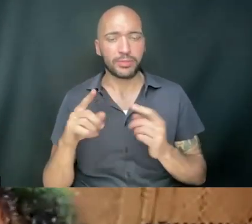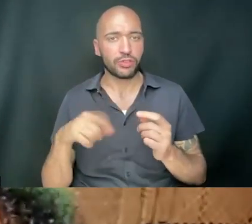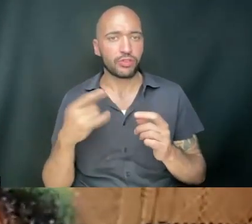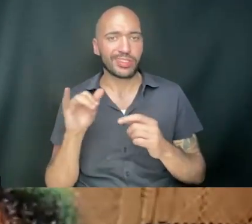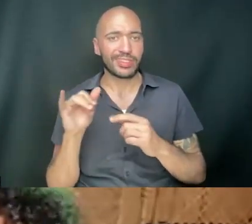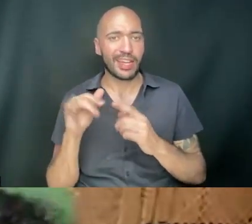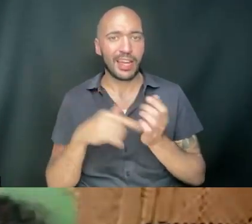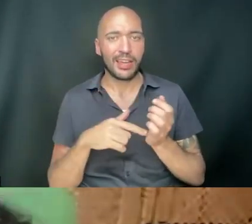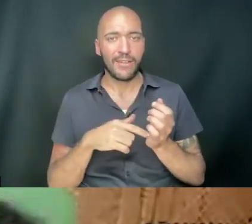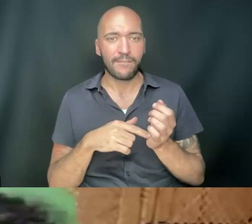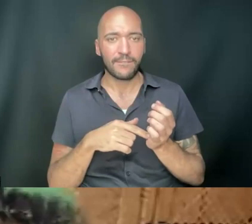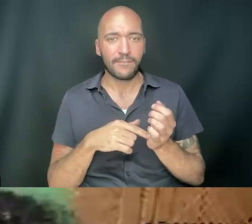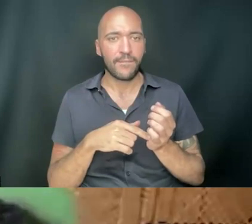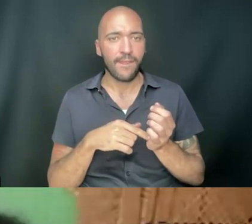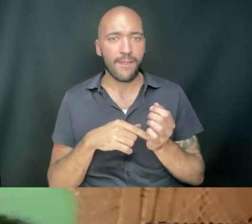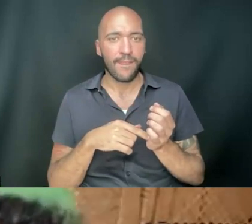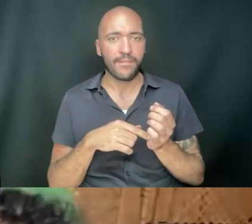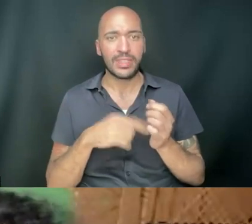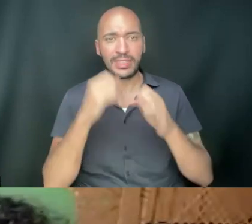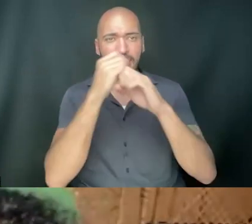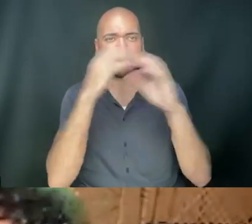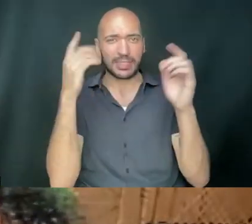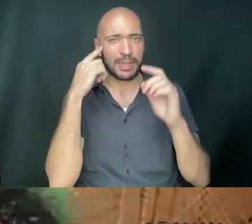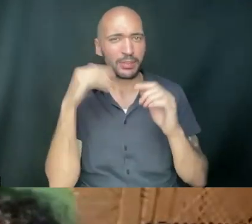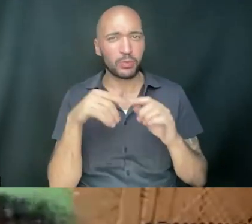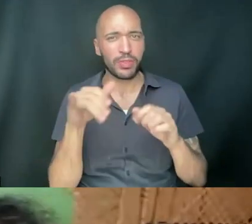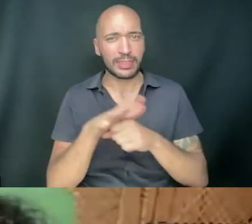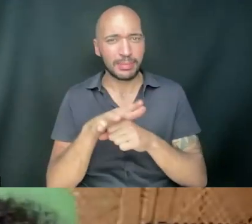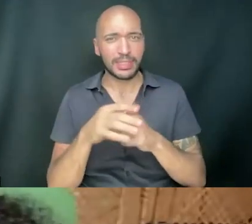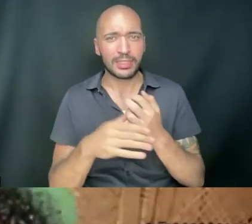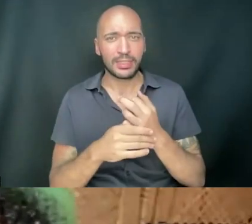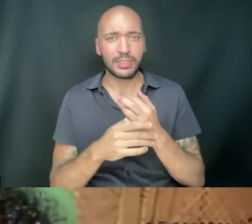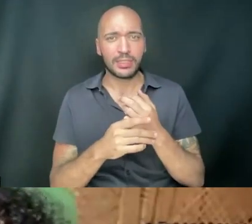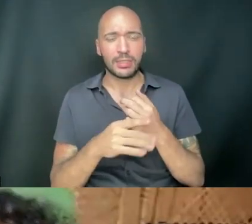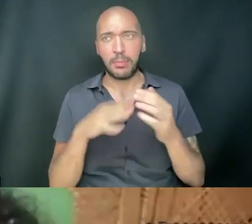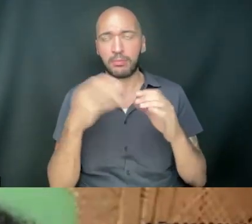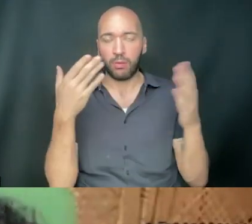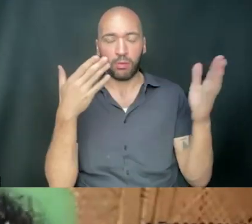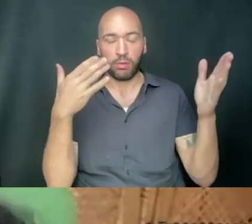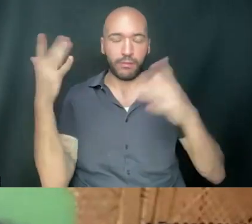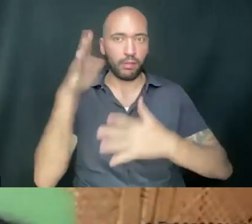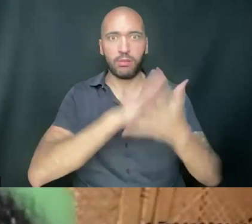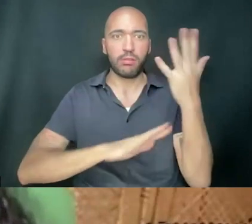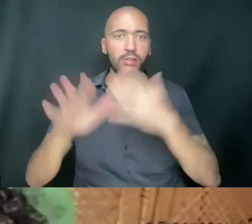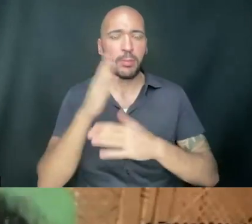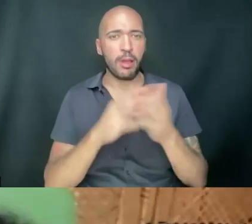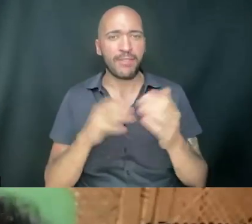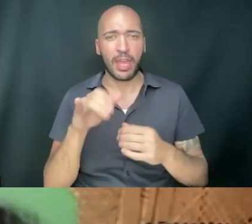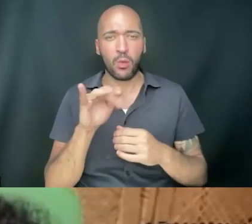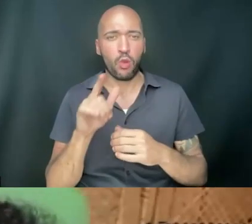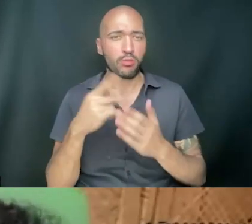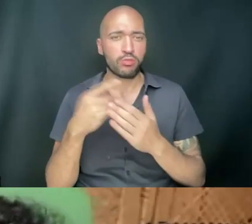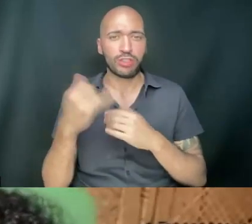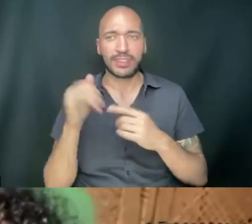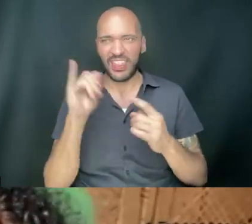like, it expands the mind into these places where you just, it becomes so disorienting, right? And part of the colonial project is a